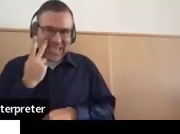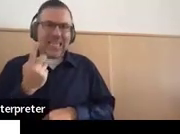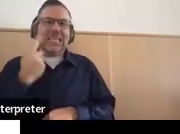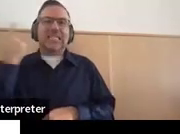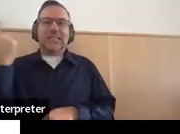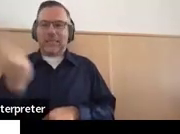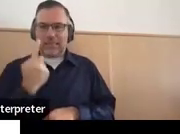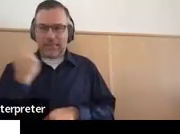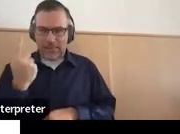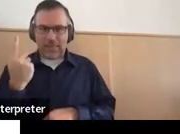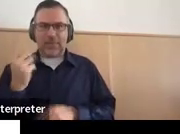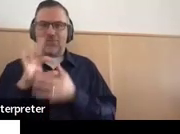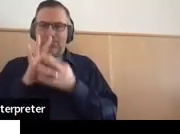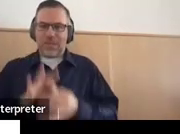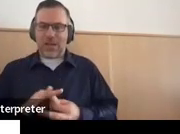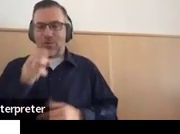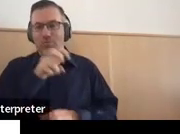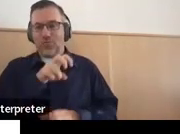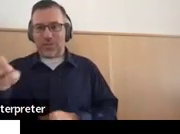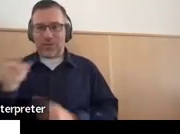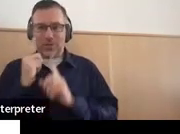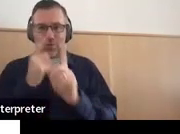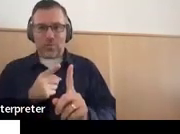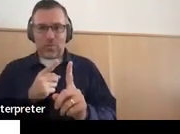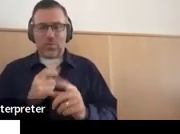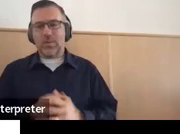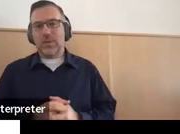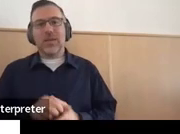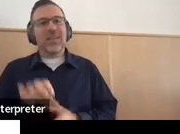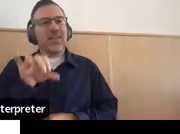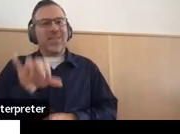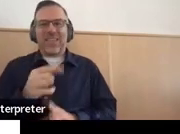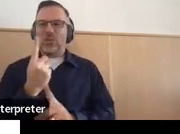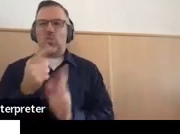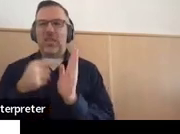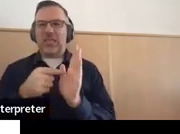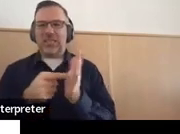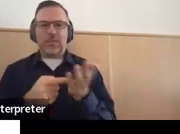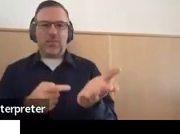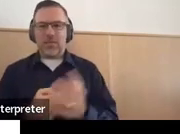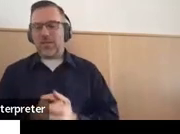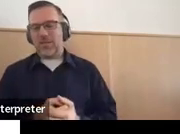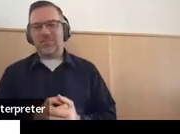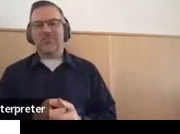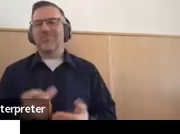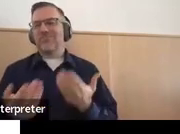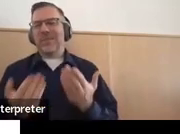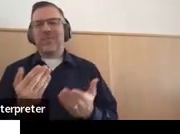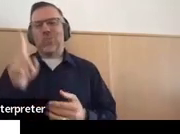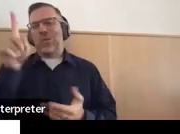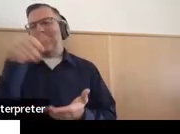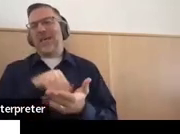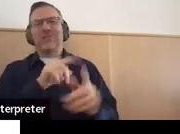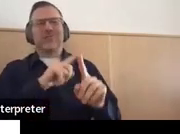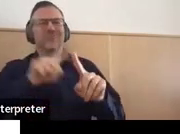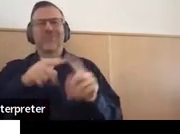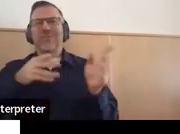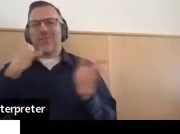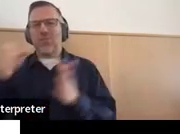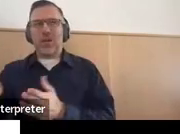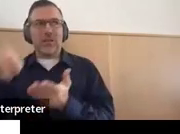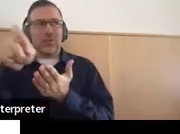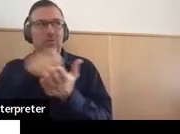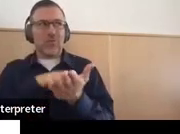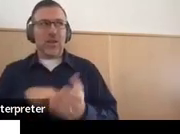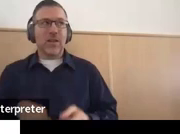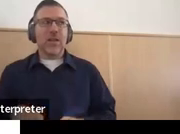transition goals. And this is just one example. I'm sure there's a thousand ways you can do it. So